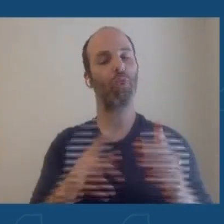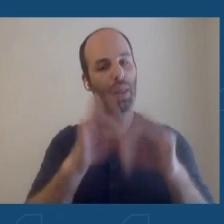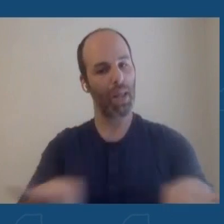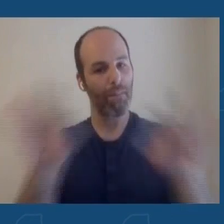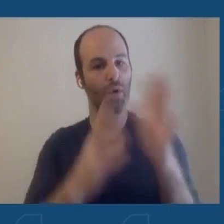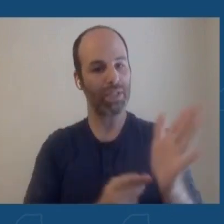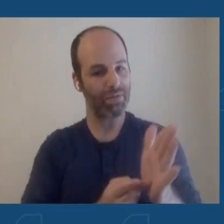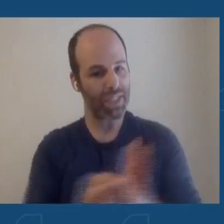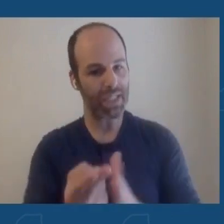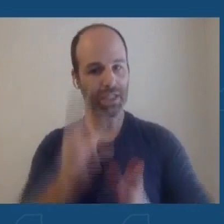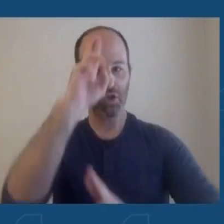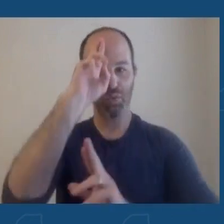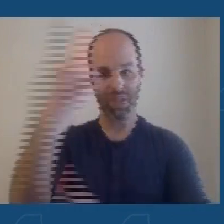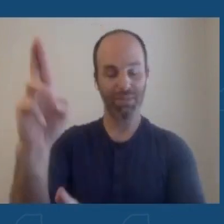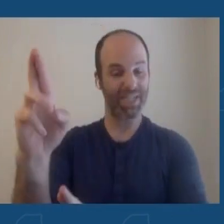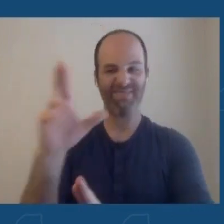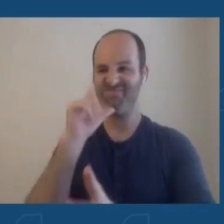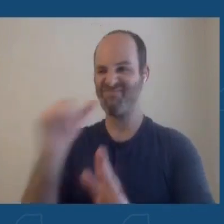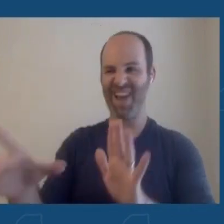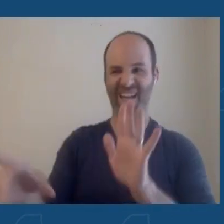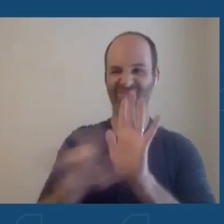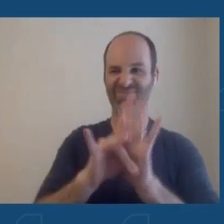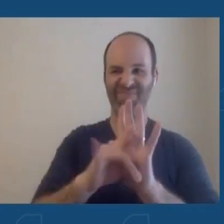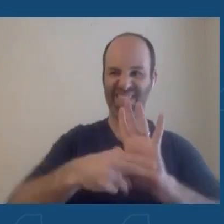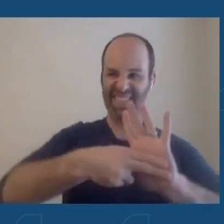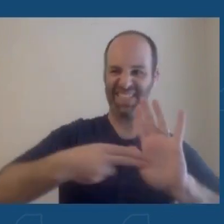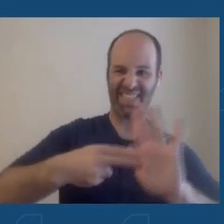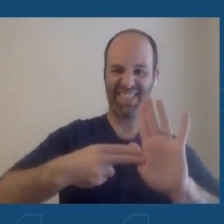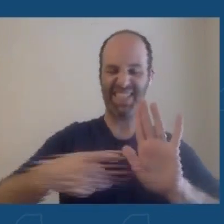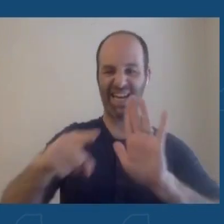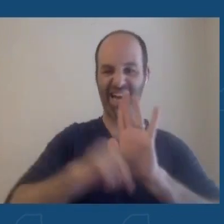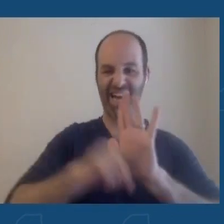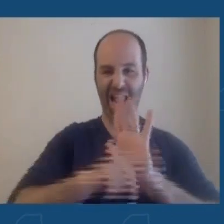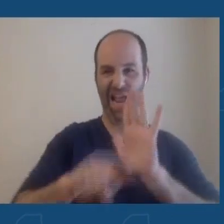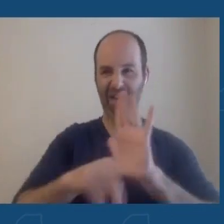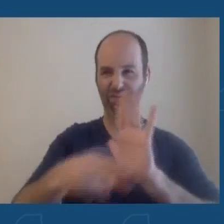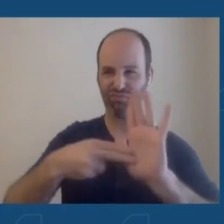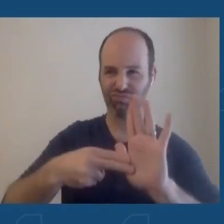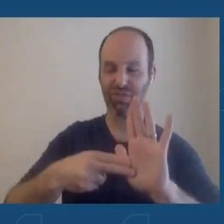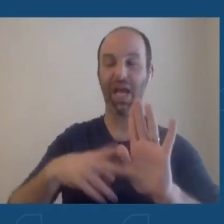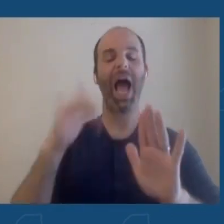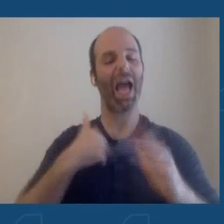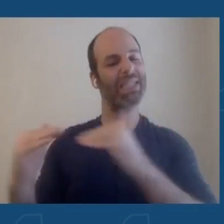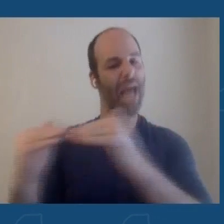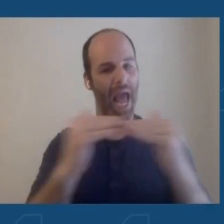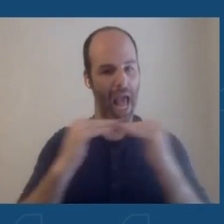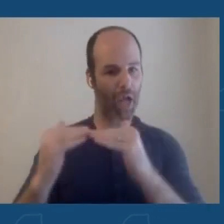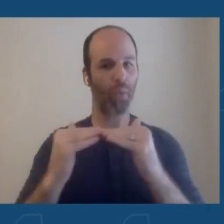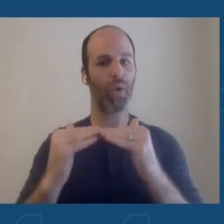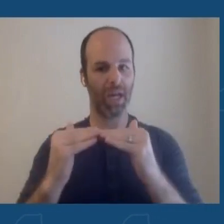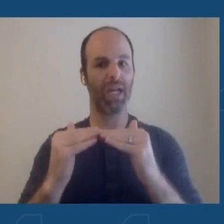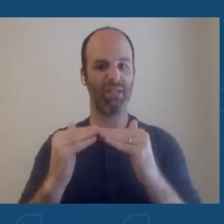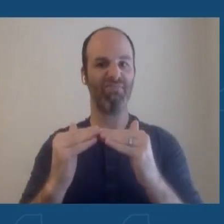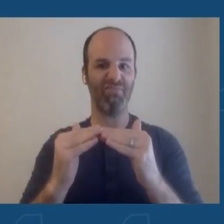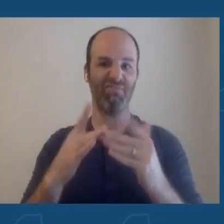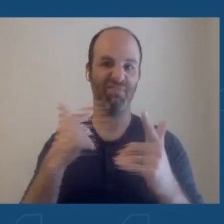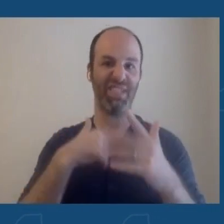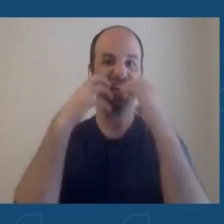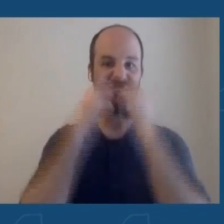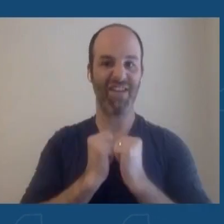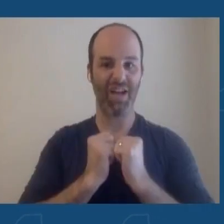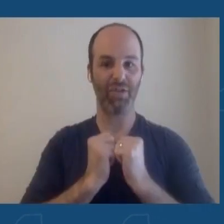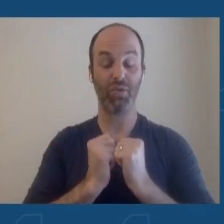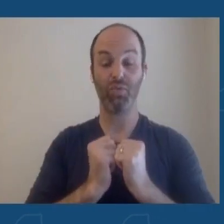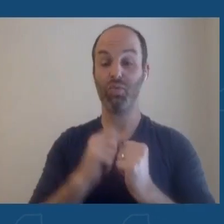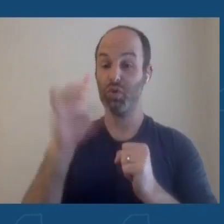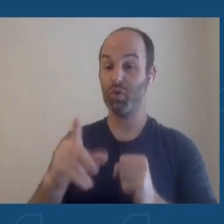without stigma and with equity always at the center of our work. So, you can see the case update on the slide